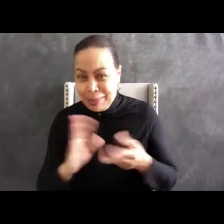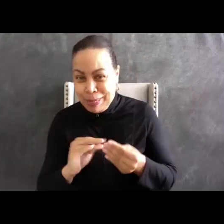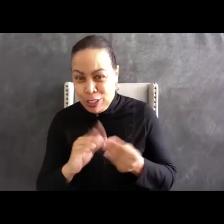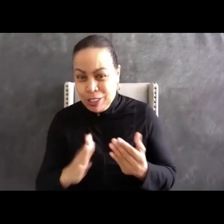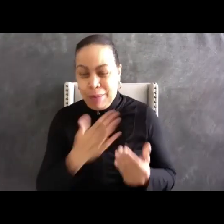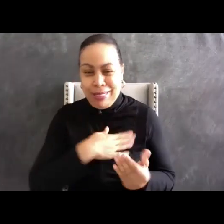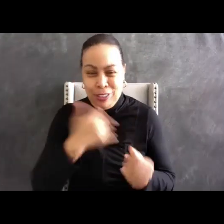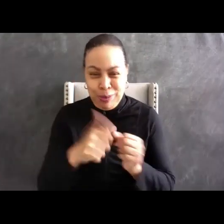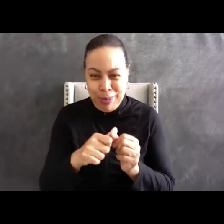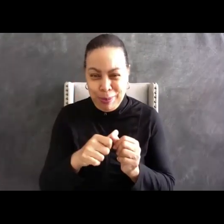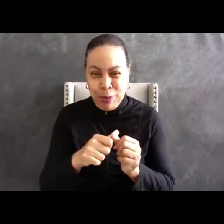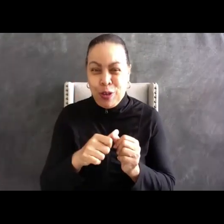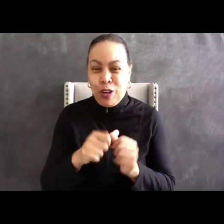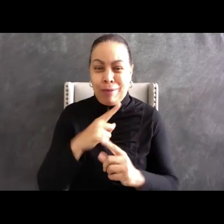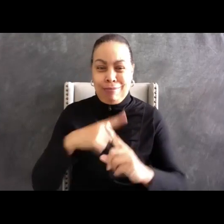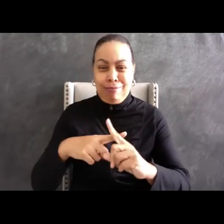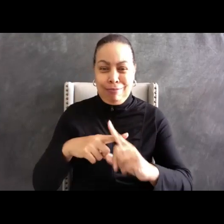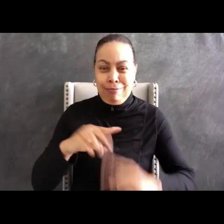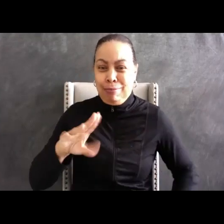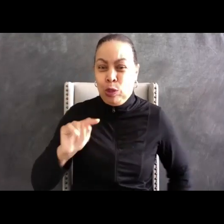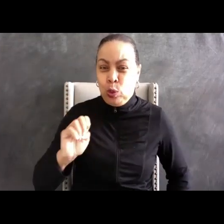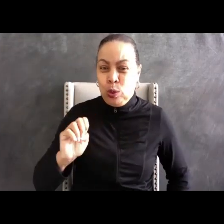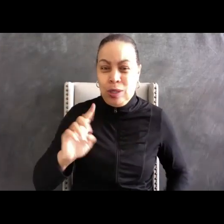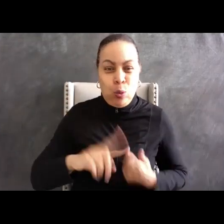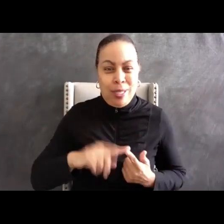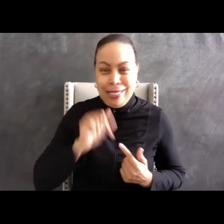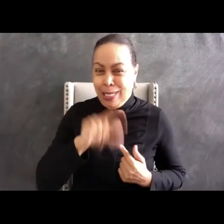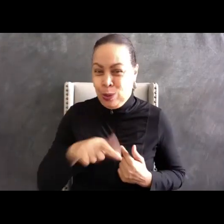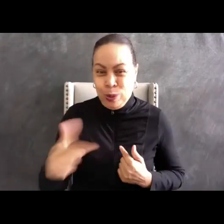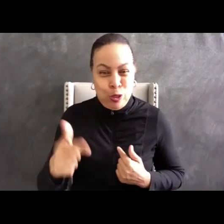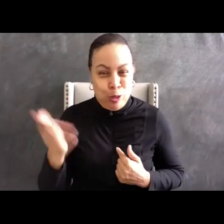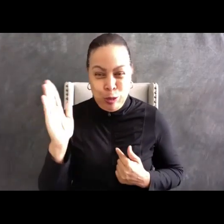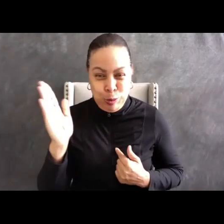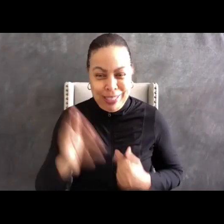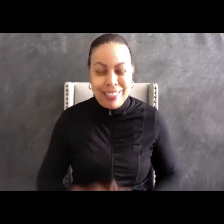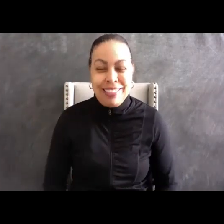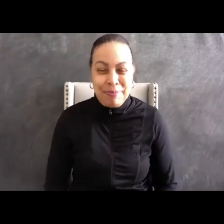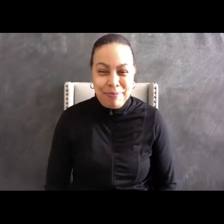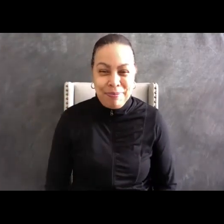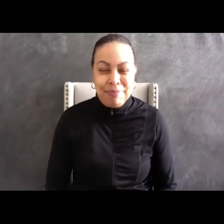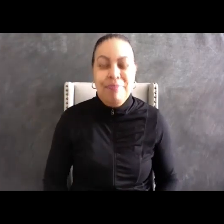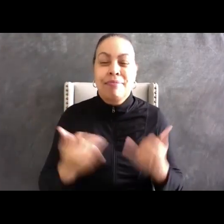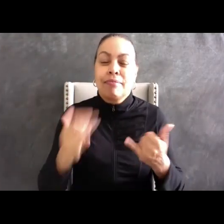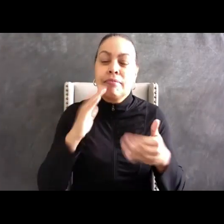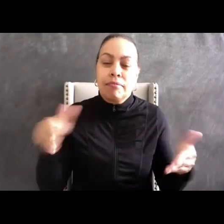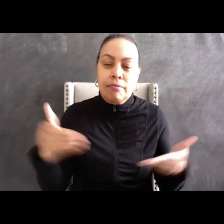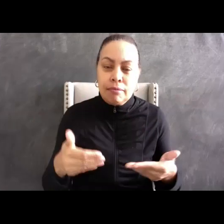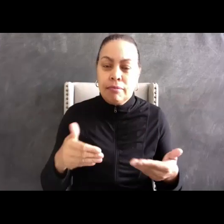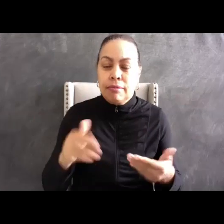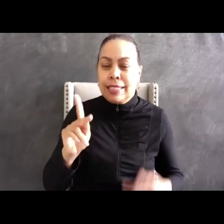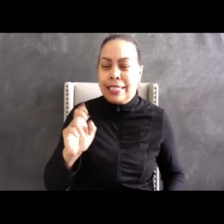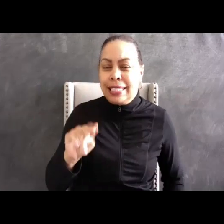yourselves on mute when you are not speaking. I would like to introduce our keynote speaker,